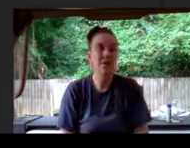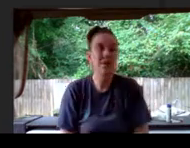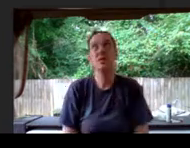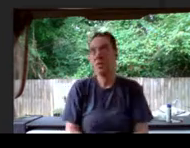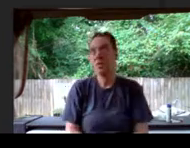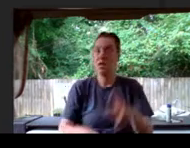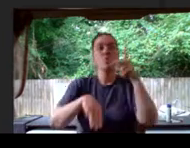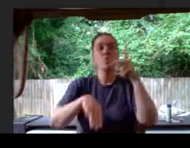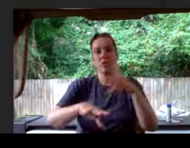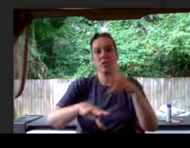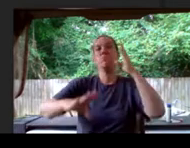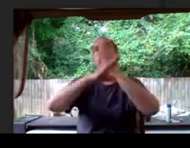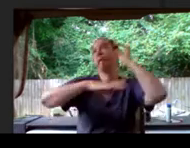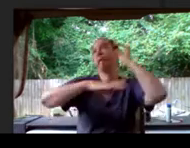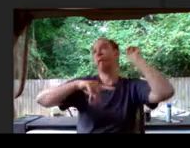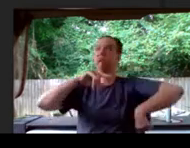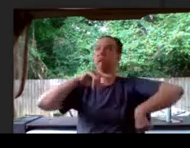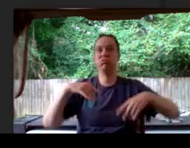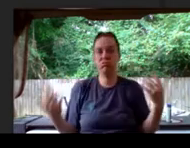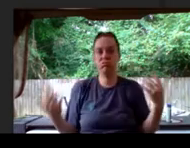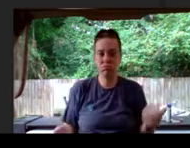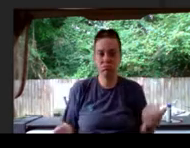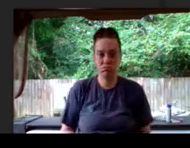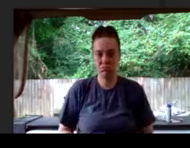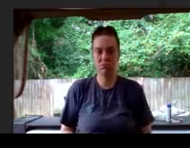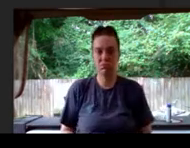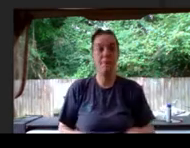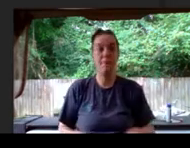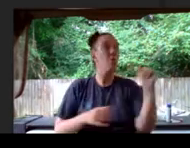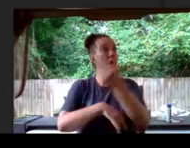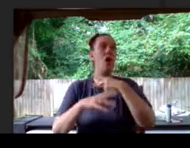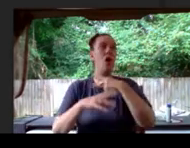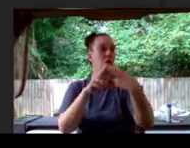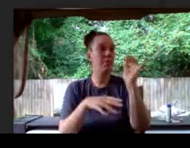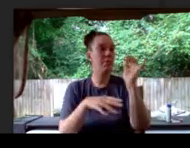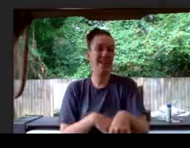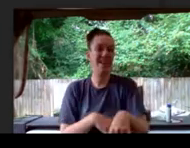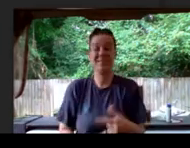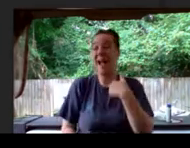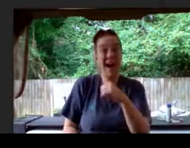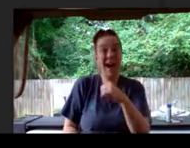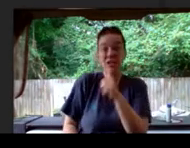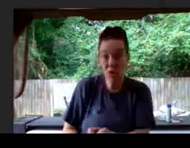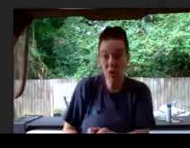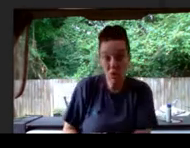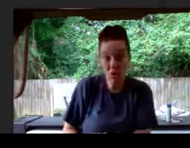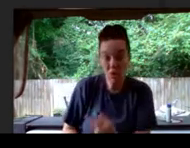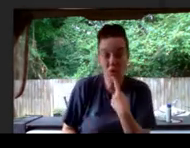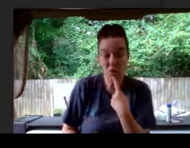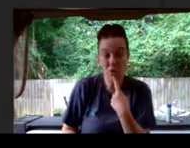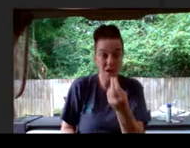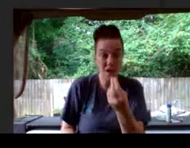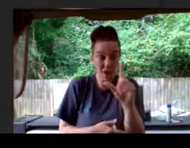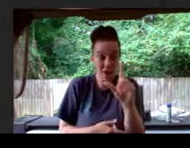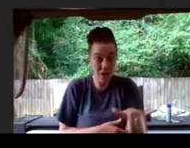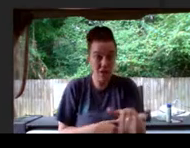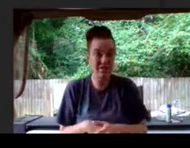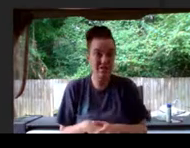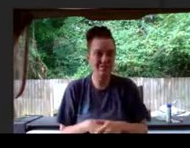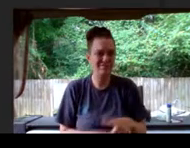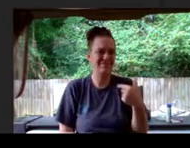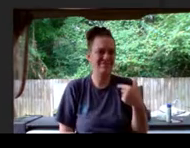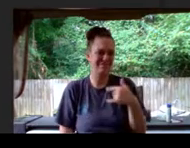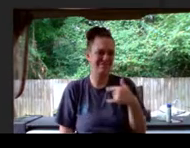everyone calls him that. I don't, said Holly. Neither do